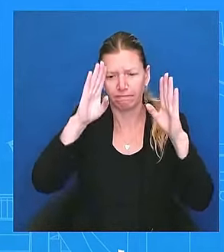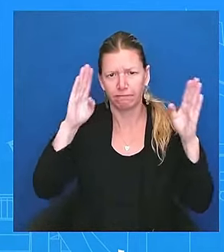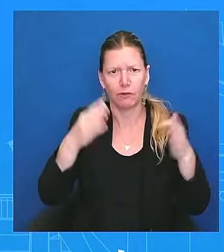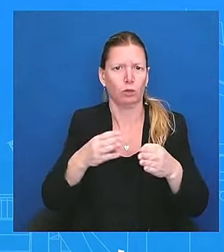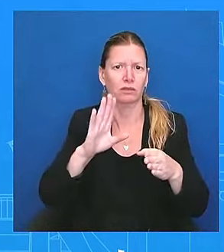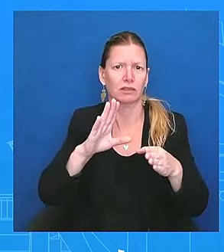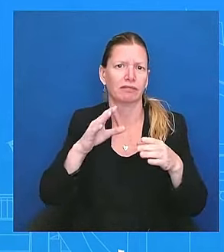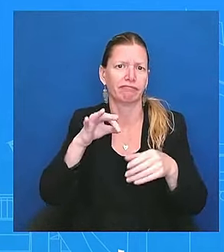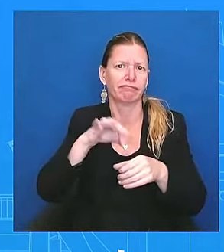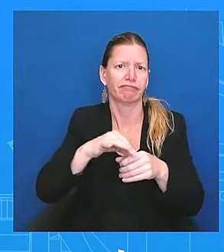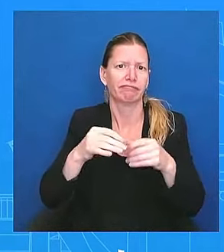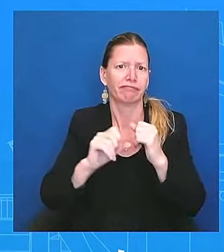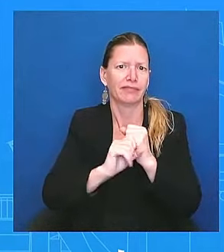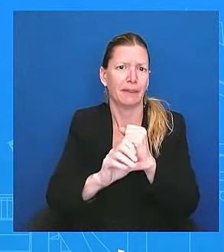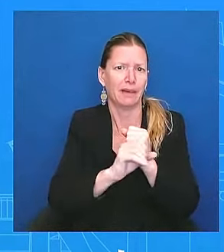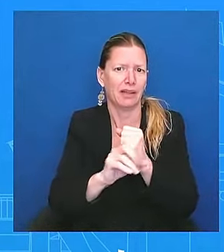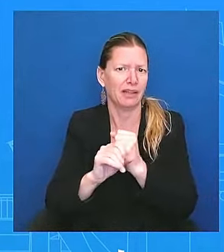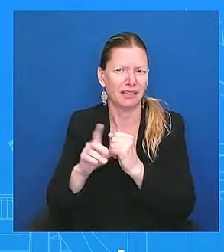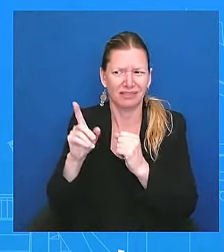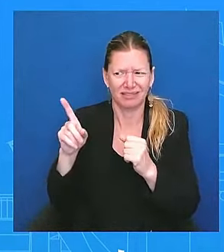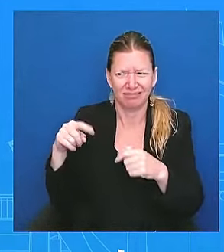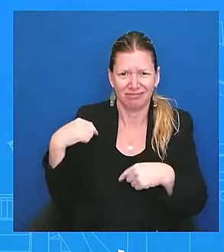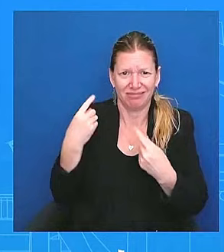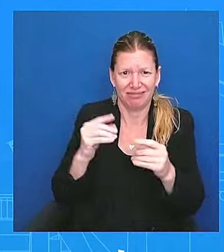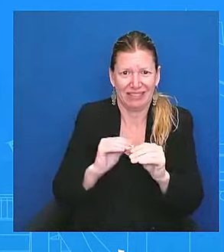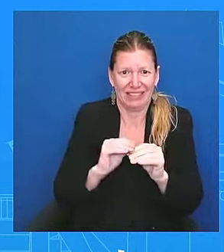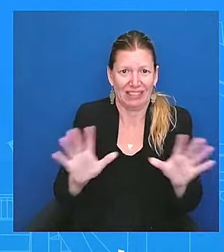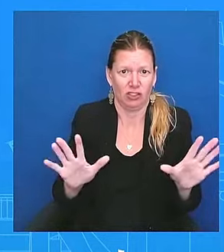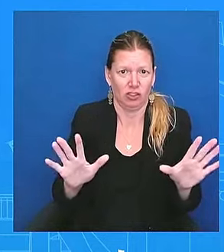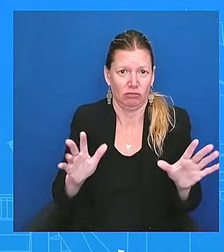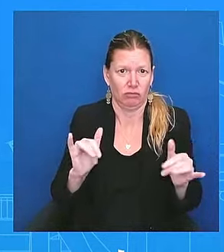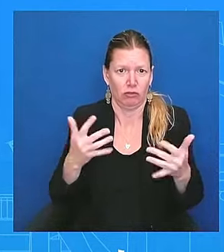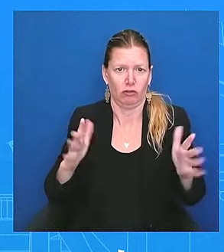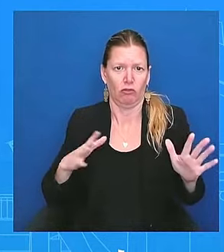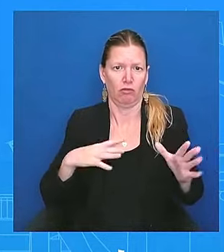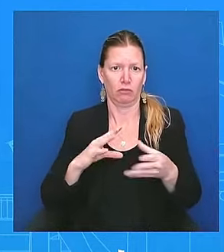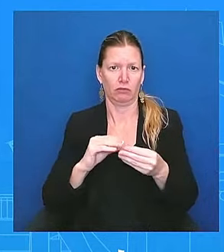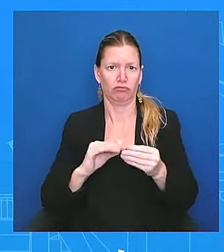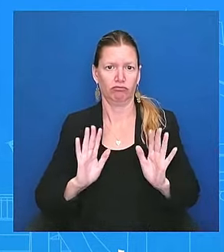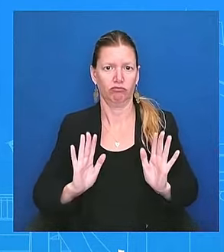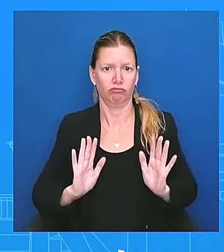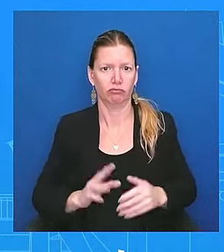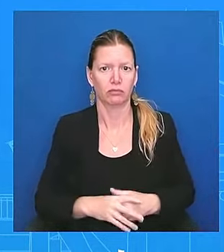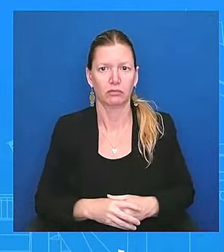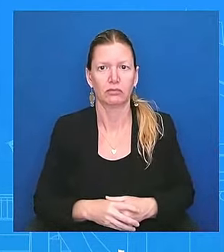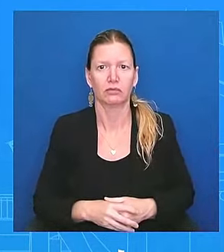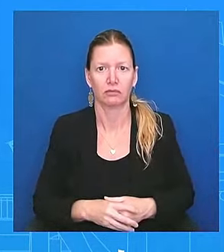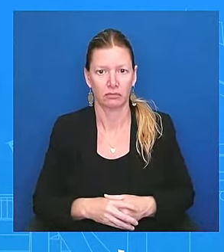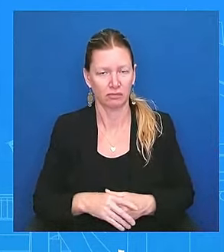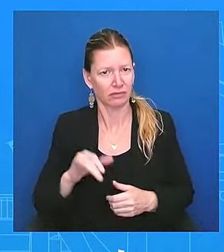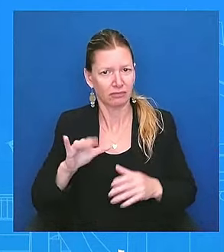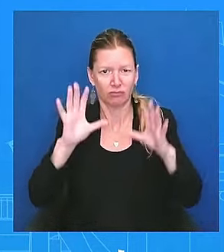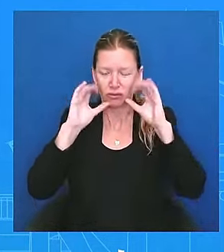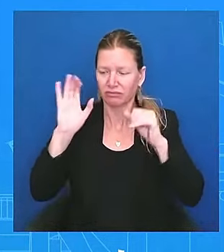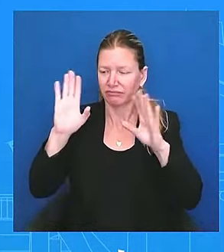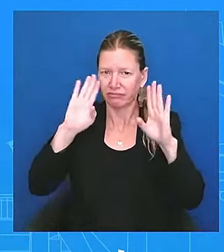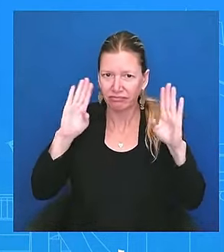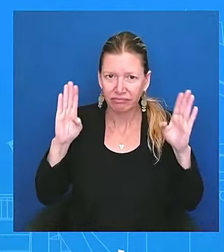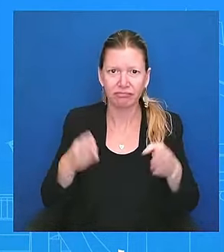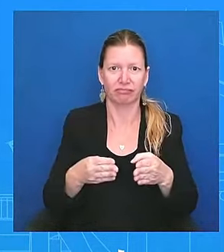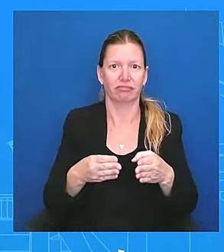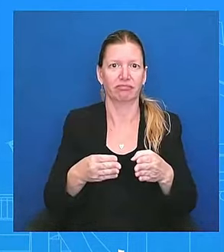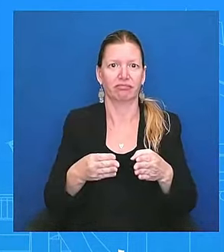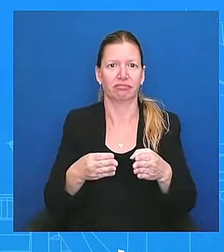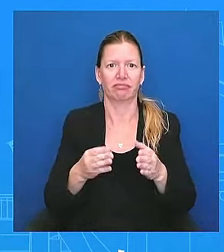speak to. And that's what I can say. And that is the president's focus. The president's focus is, how does he continue to do that work?